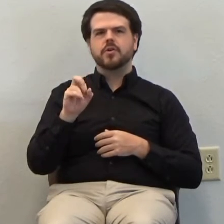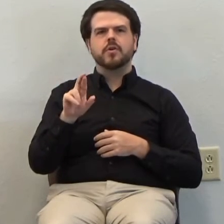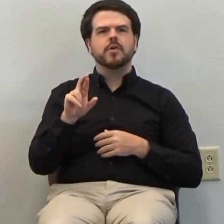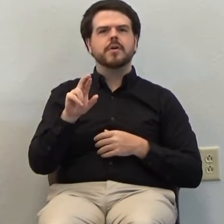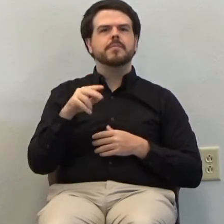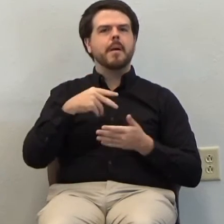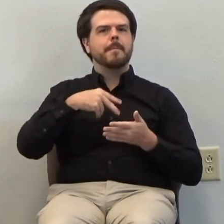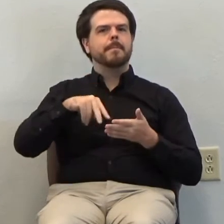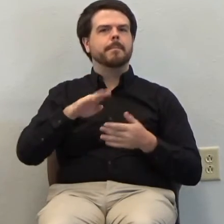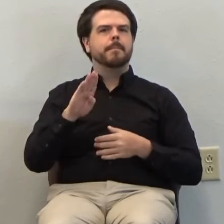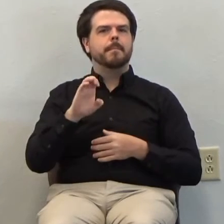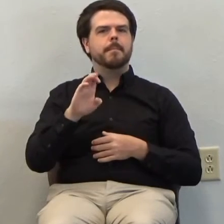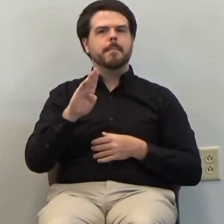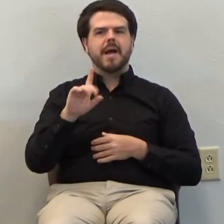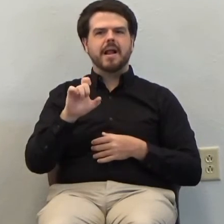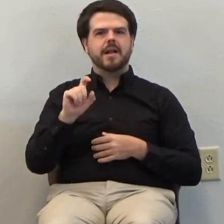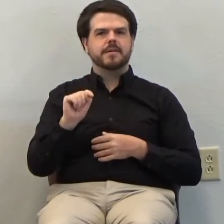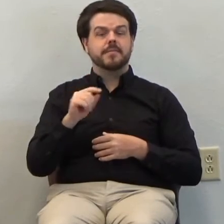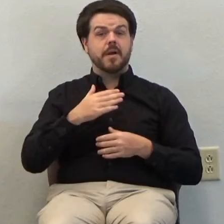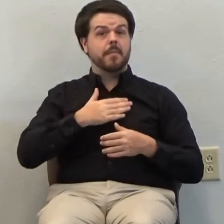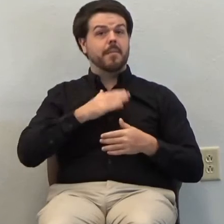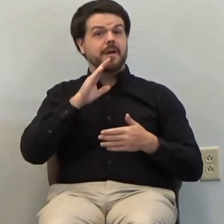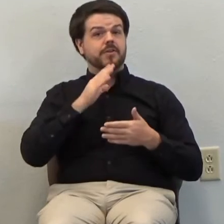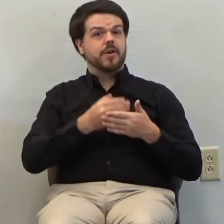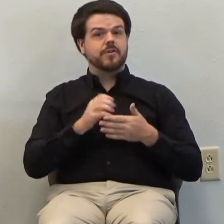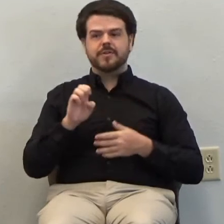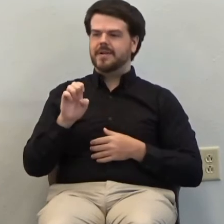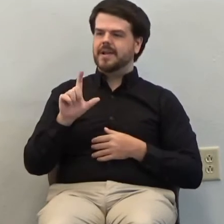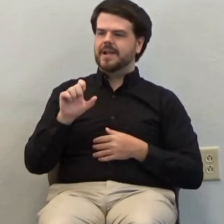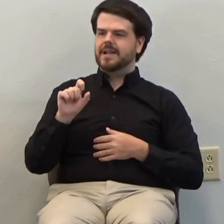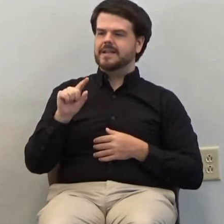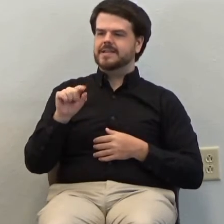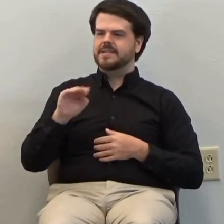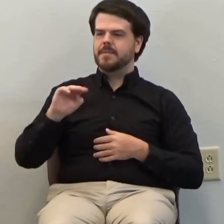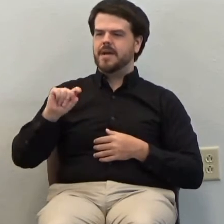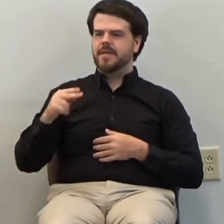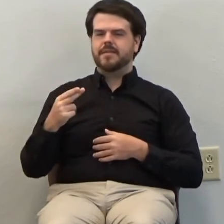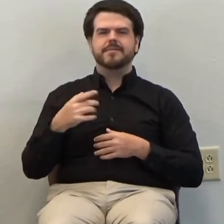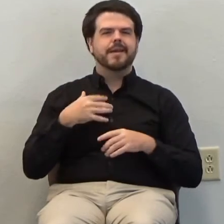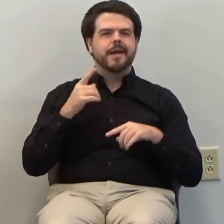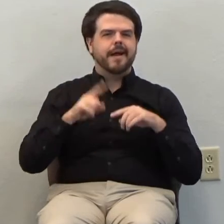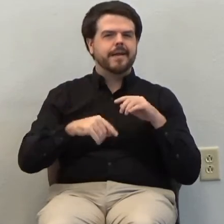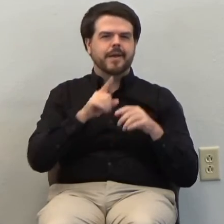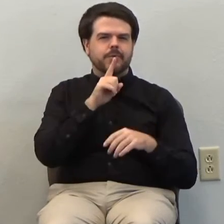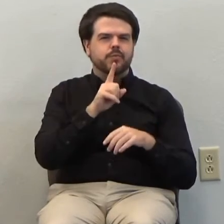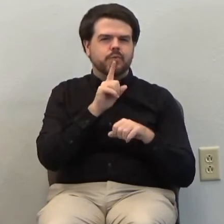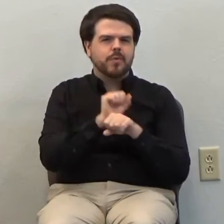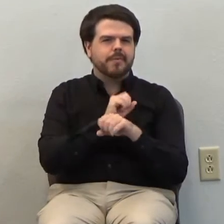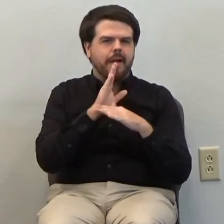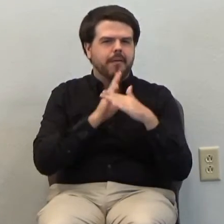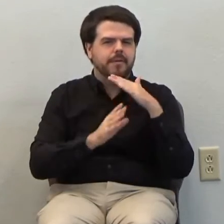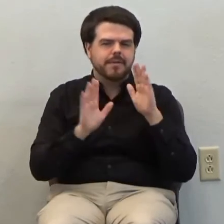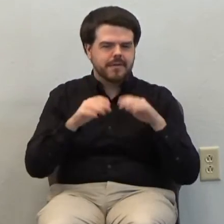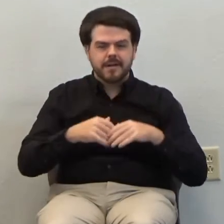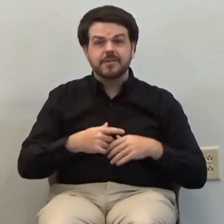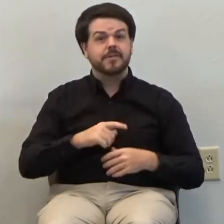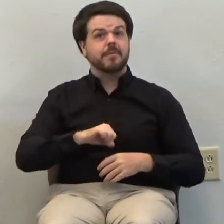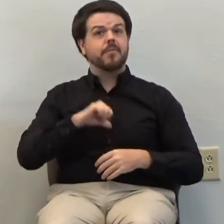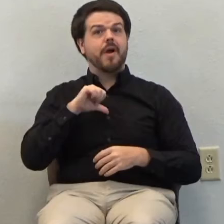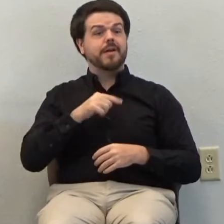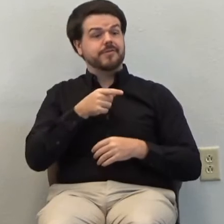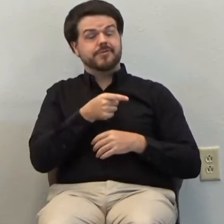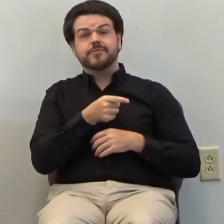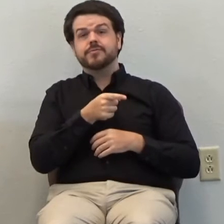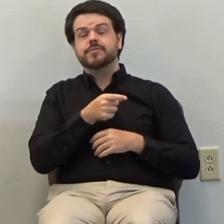if I could just humbly say this as a dad, no dad can humbly say things like this. You say it with great pride. She